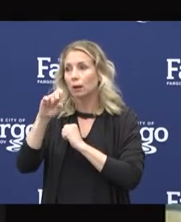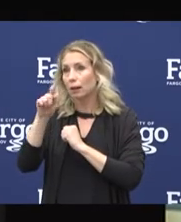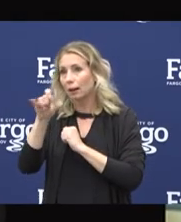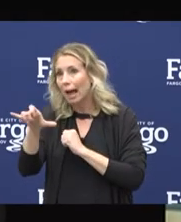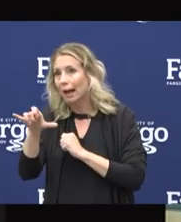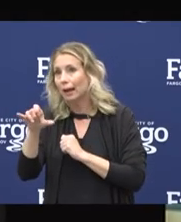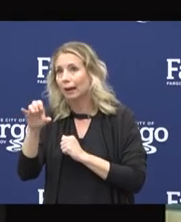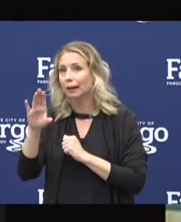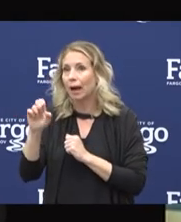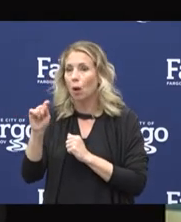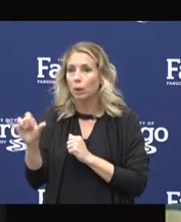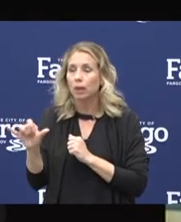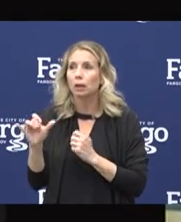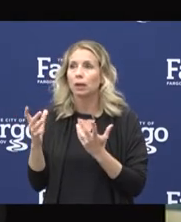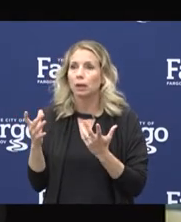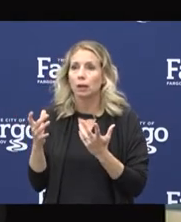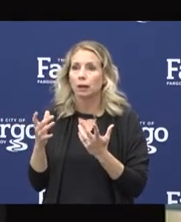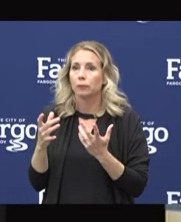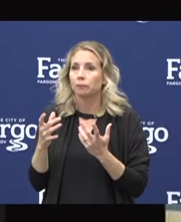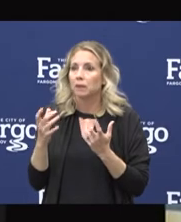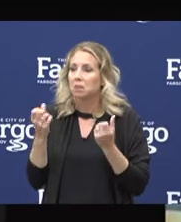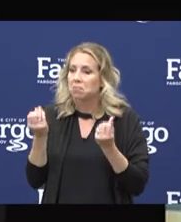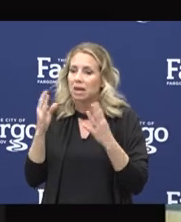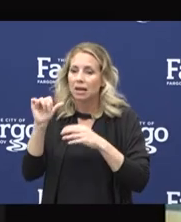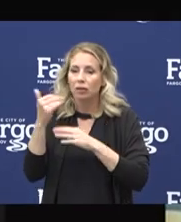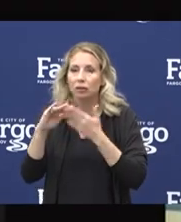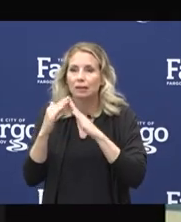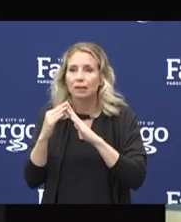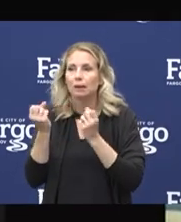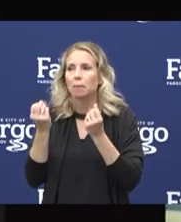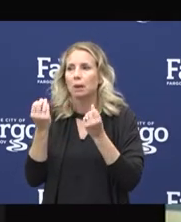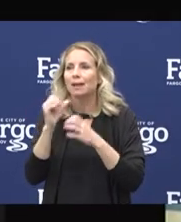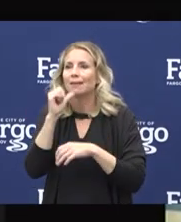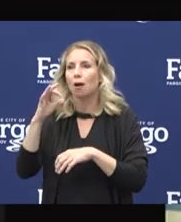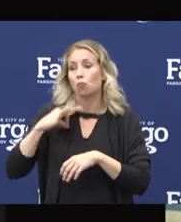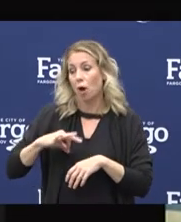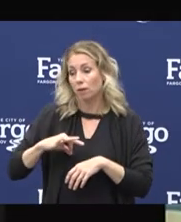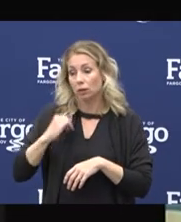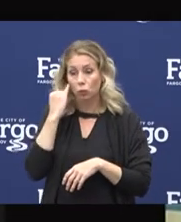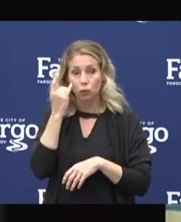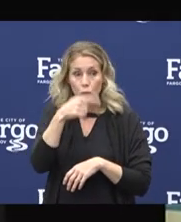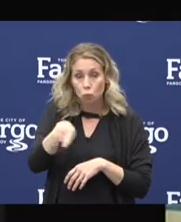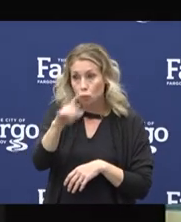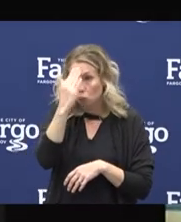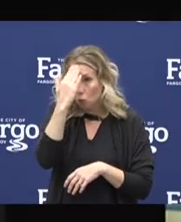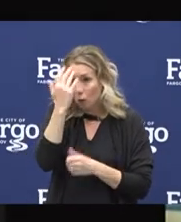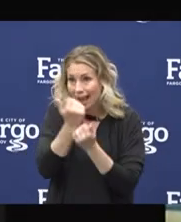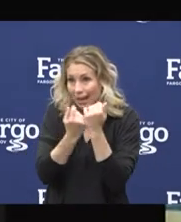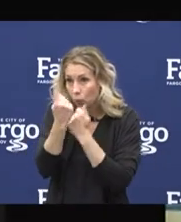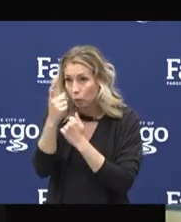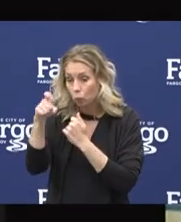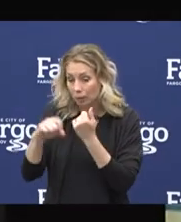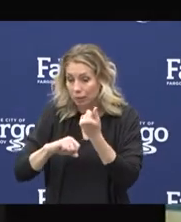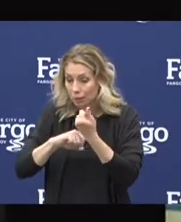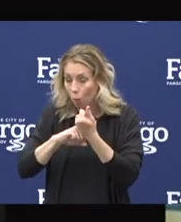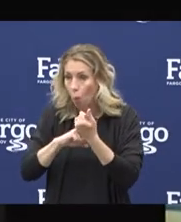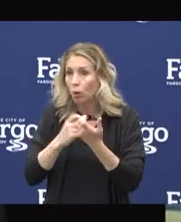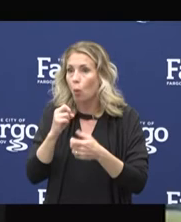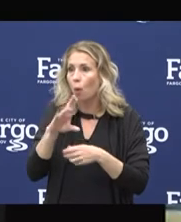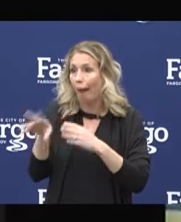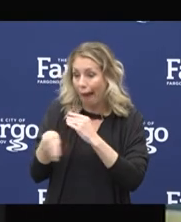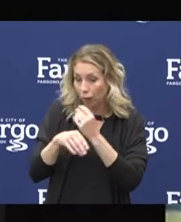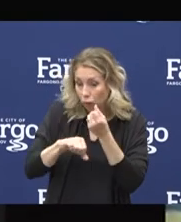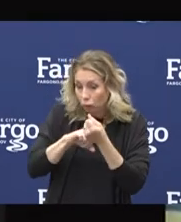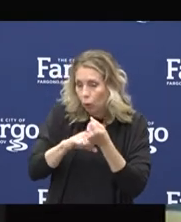cities, and many, many nonprofits. So, if you know of someone who needs this support, or you